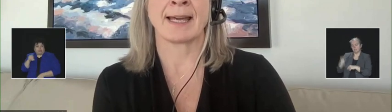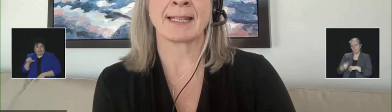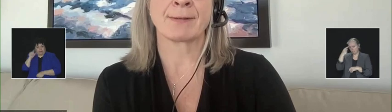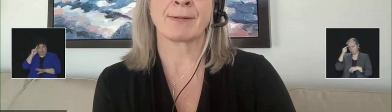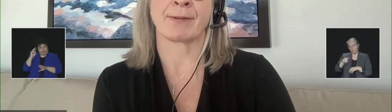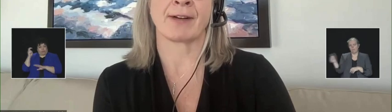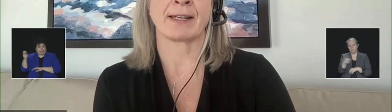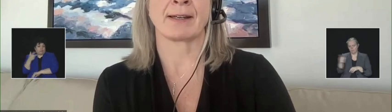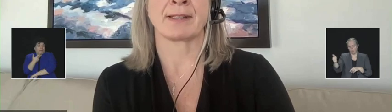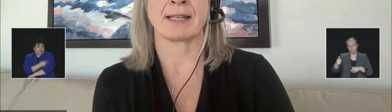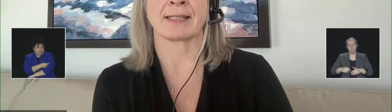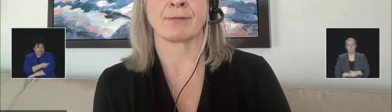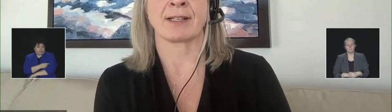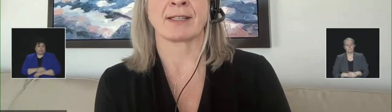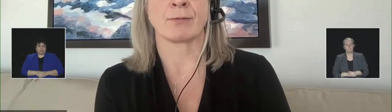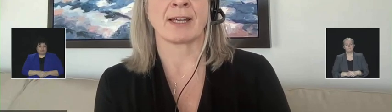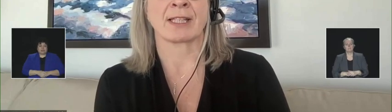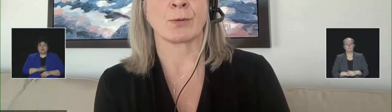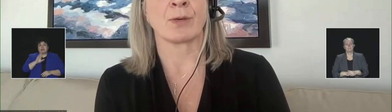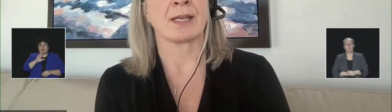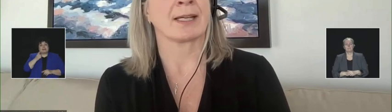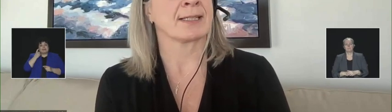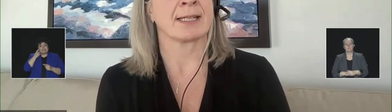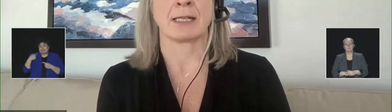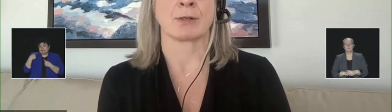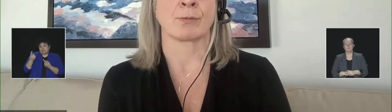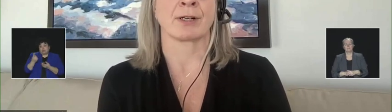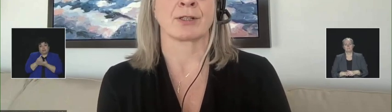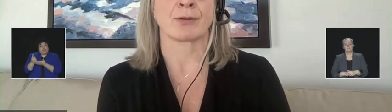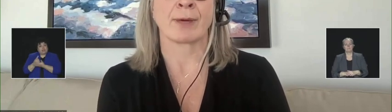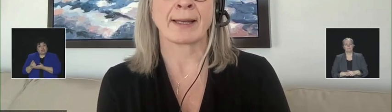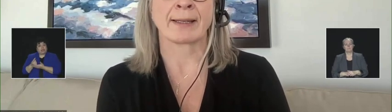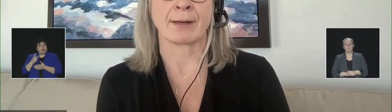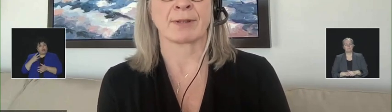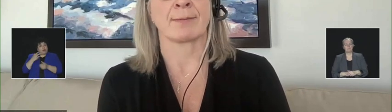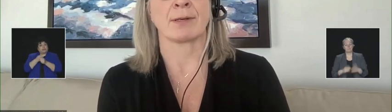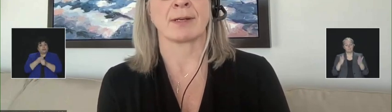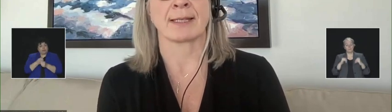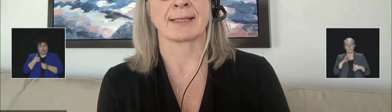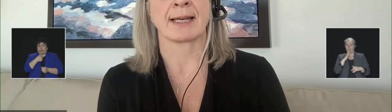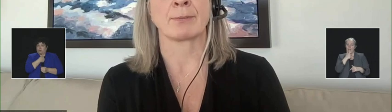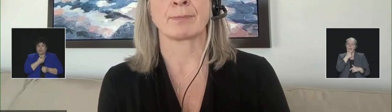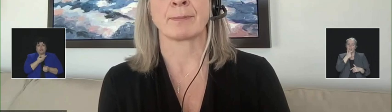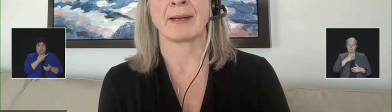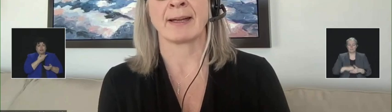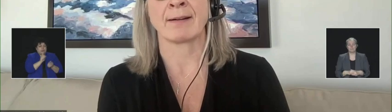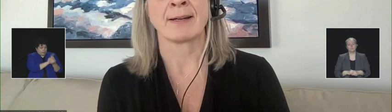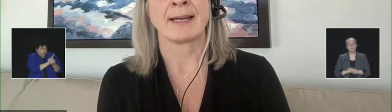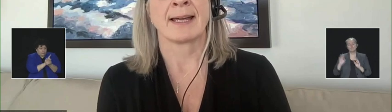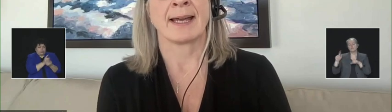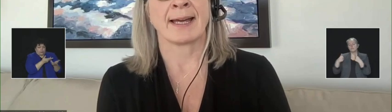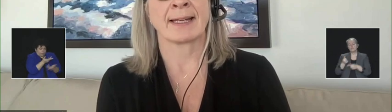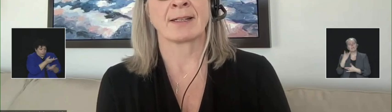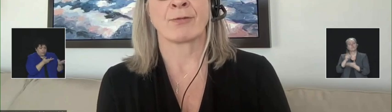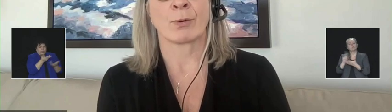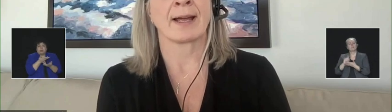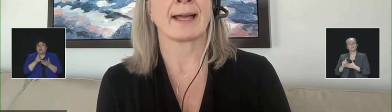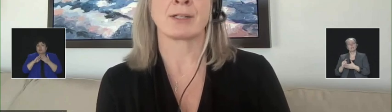And as we've provided updates in recent weeks, we continue to work directly with communities to help prepare